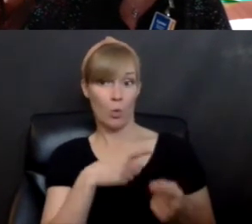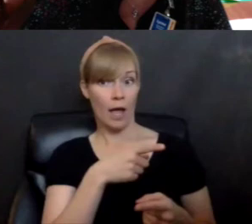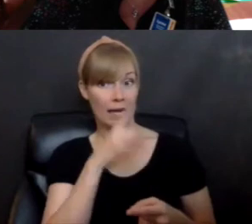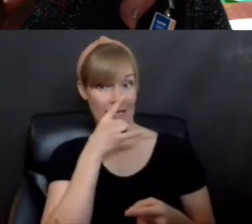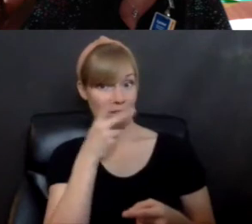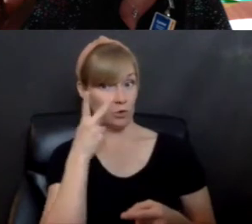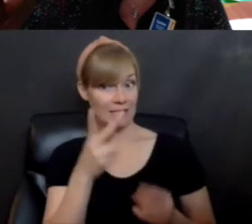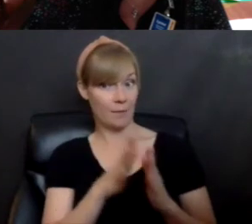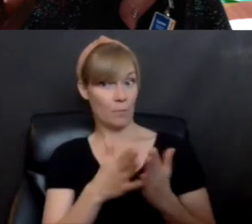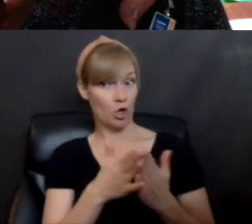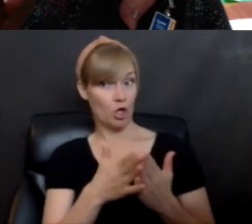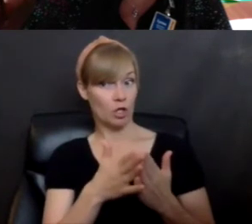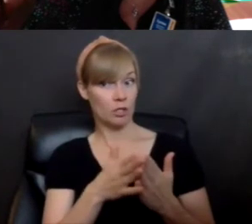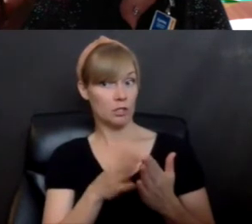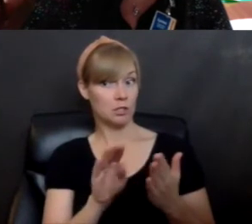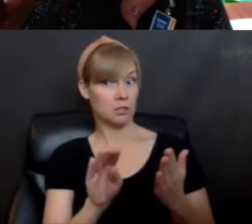maybe like on your pillow,